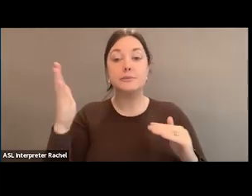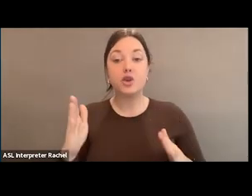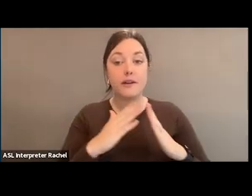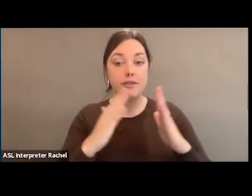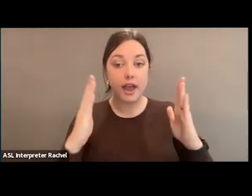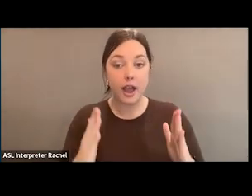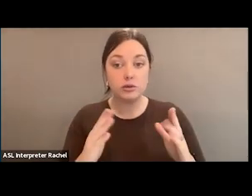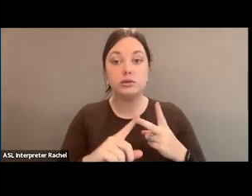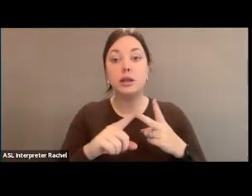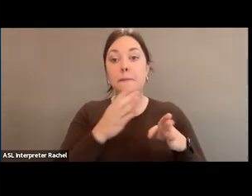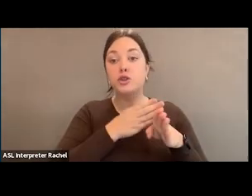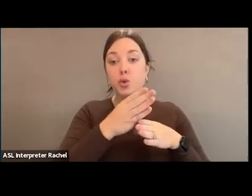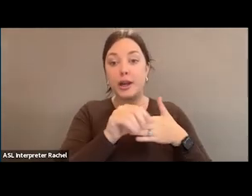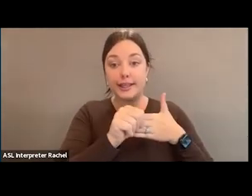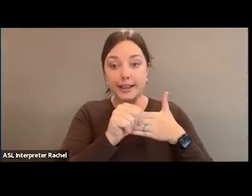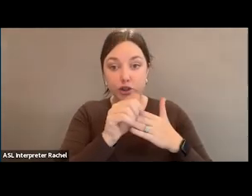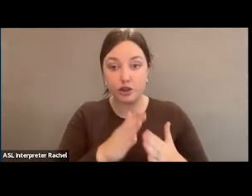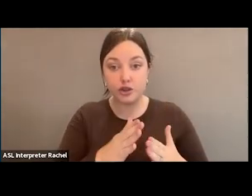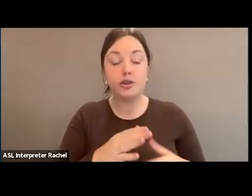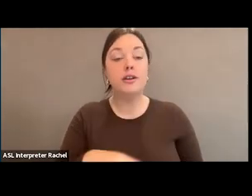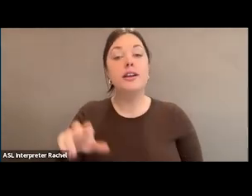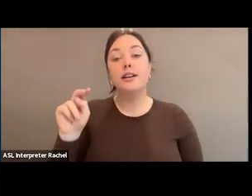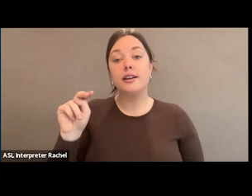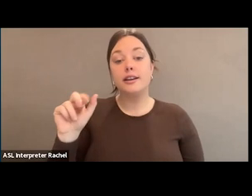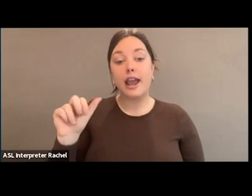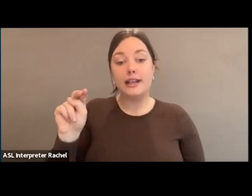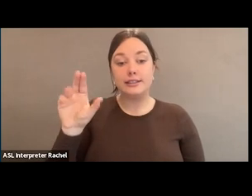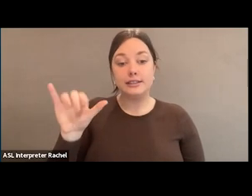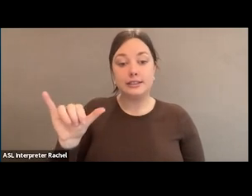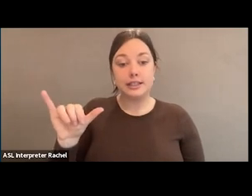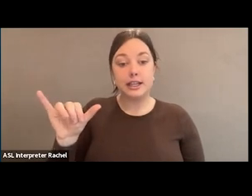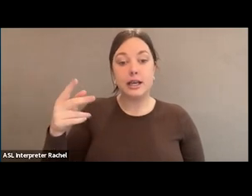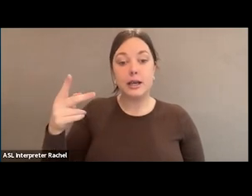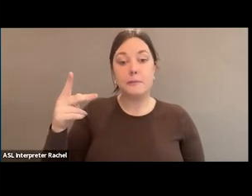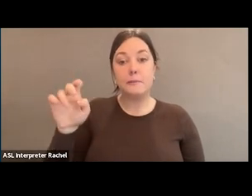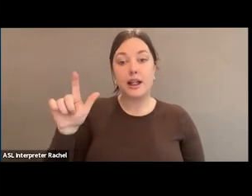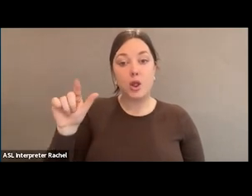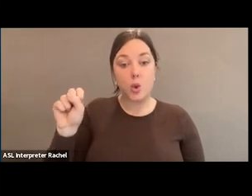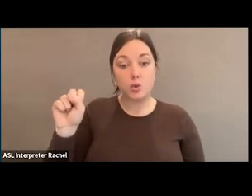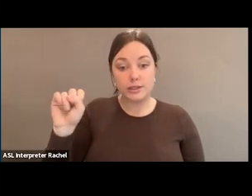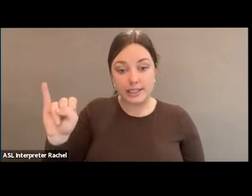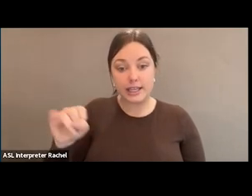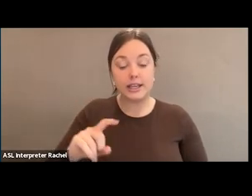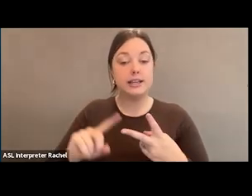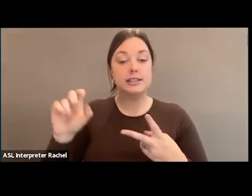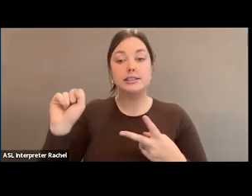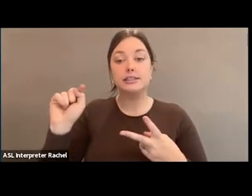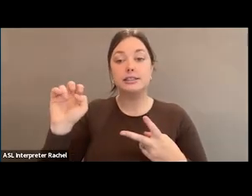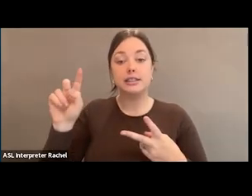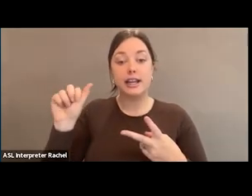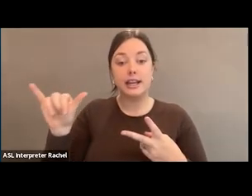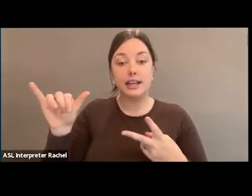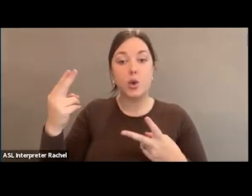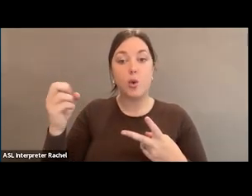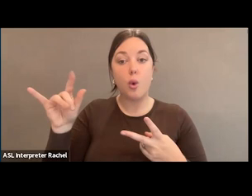the majority leader. And so people like Nancy Pelosi, Steny Hoyer are actually